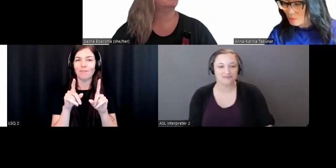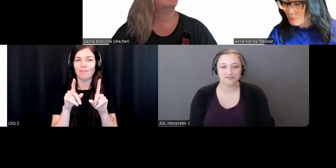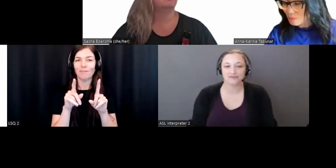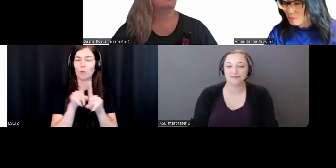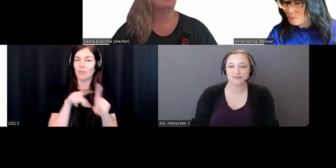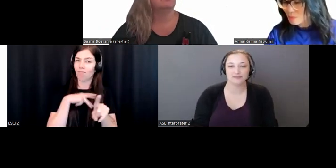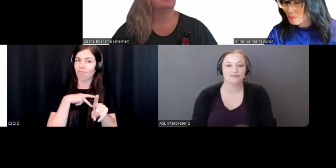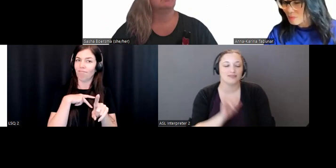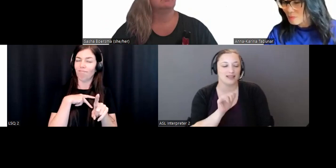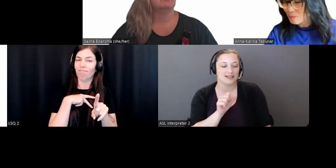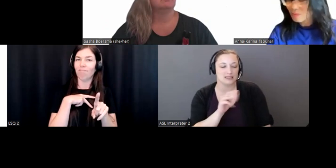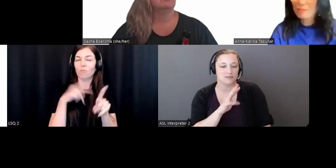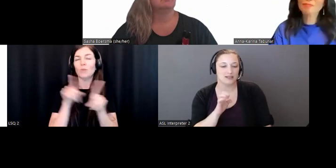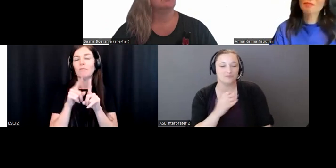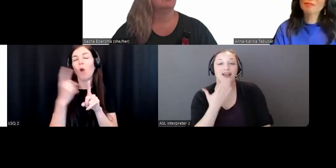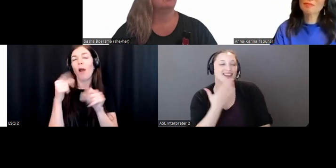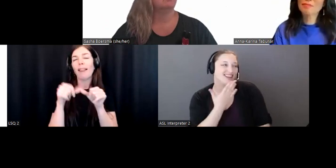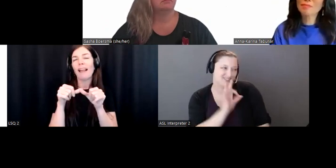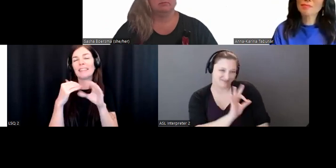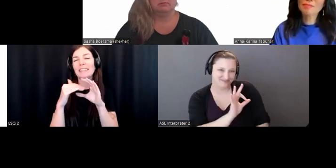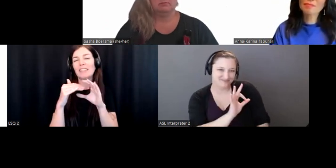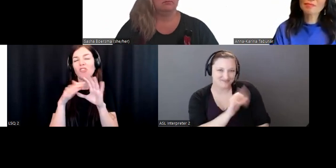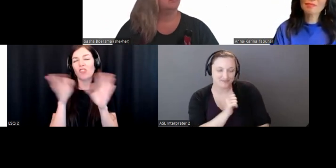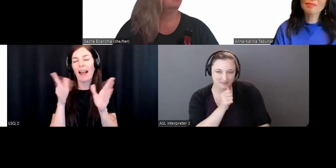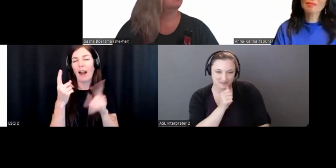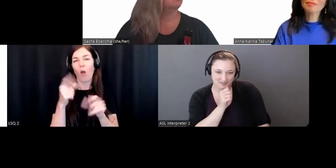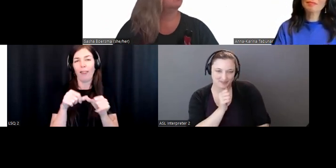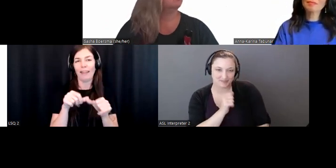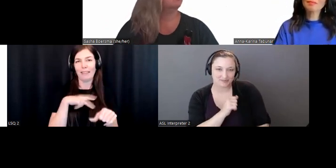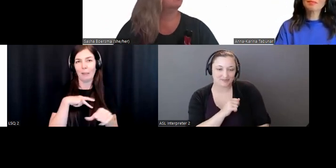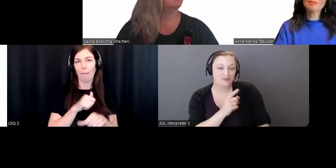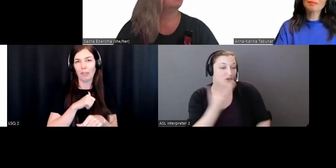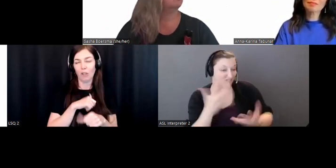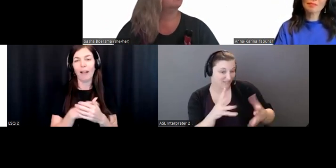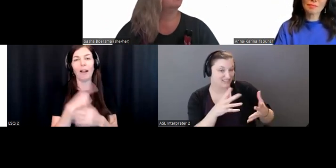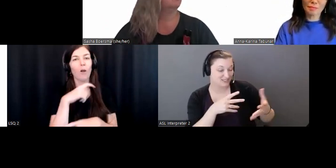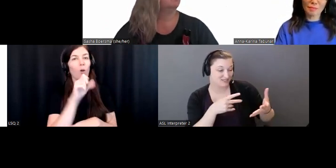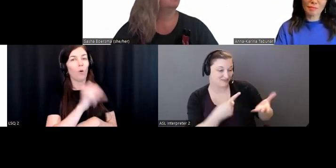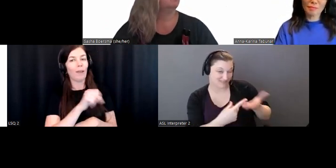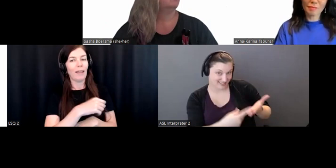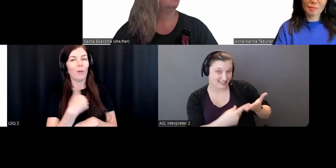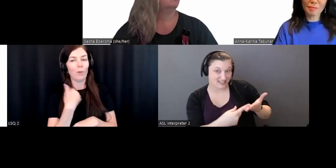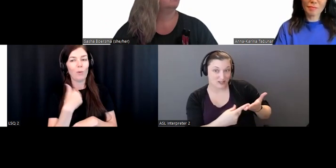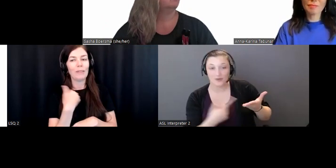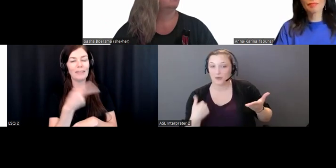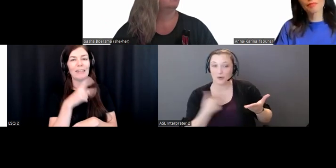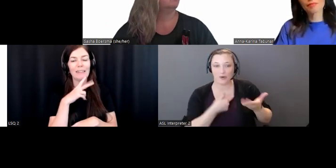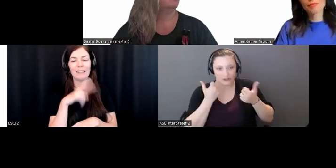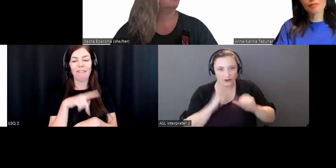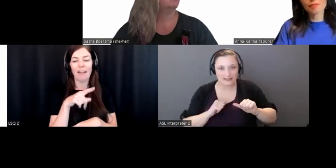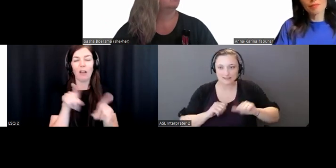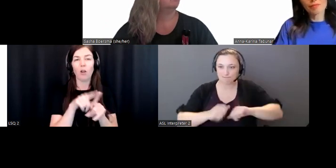Because I think that will be helpful as we're, I think, as you pointed out, we're definitely trying to ramp up on